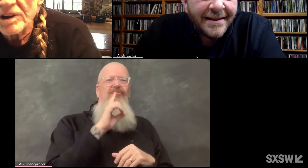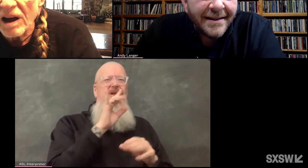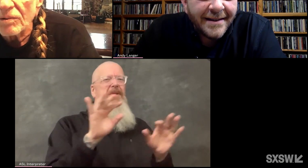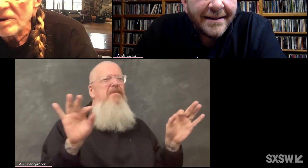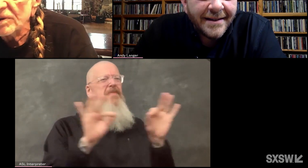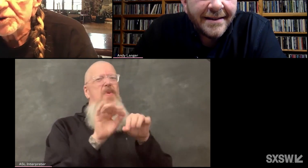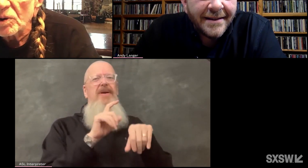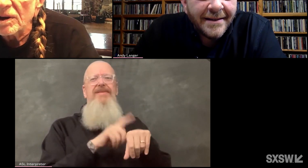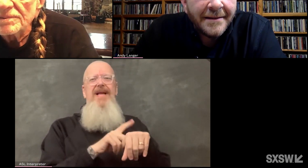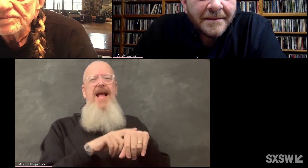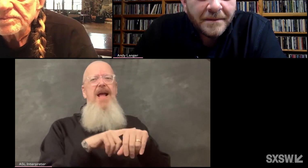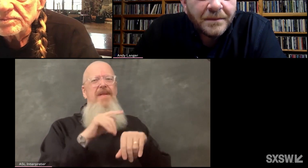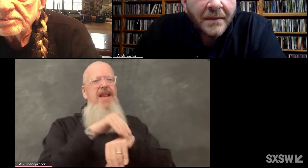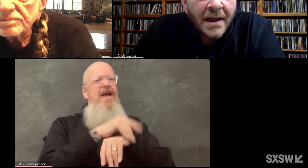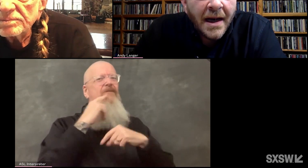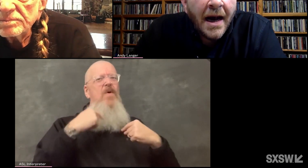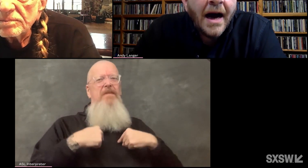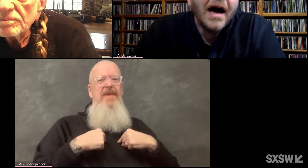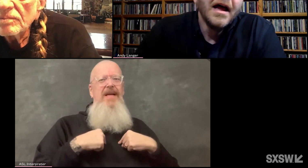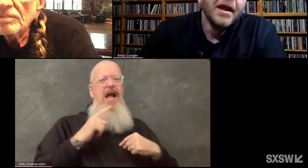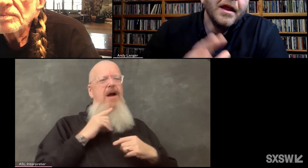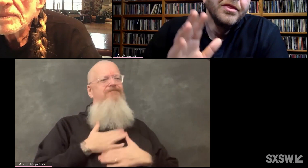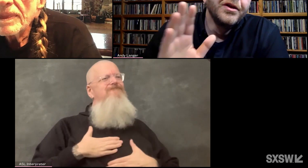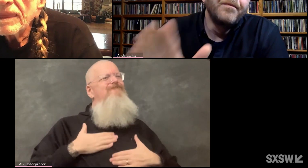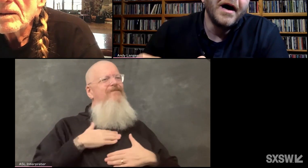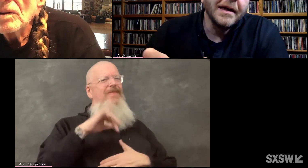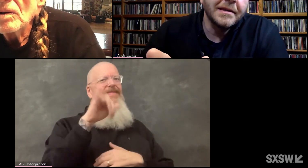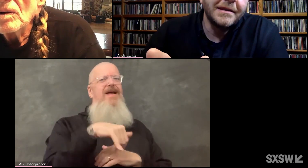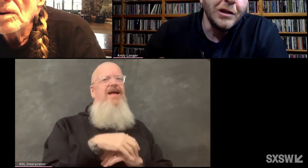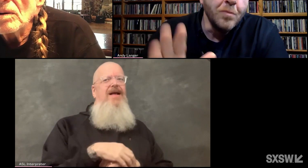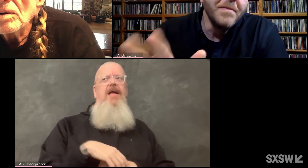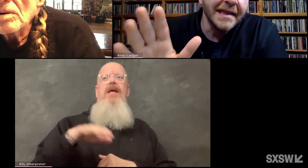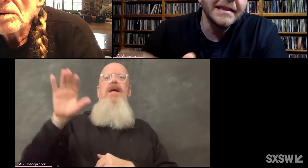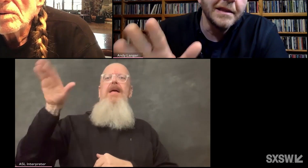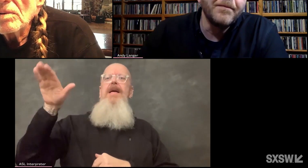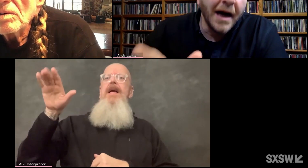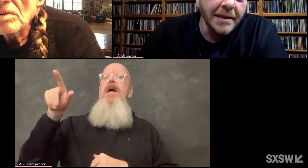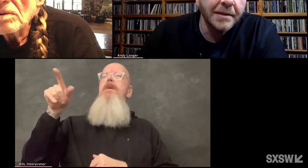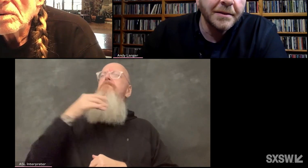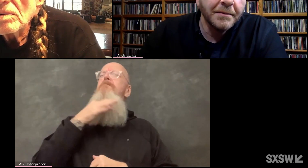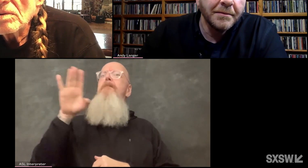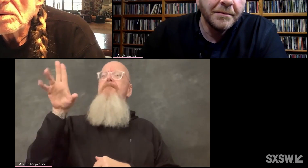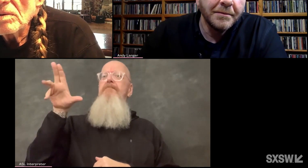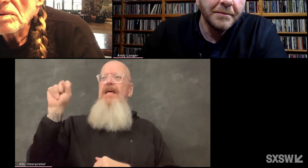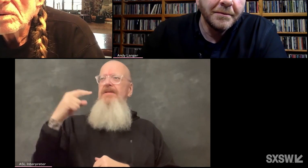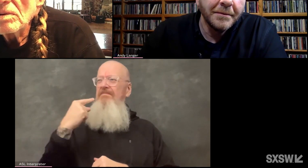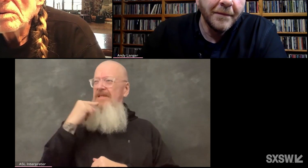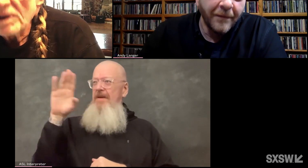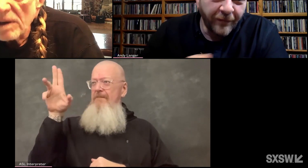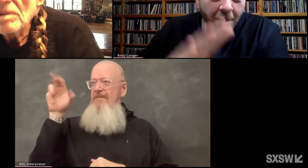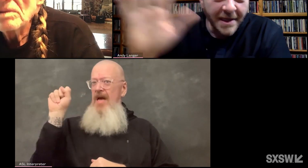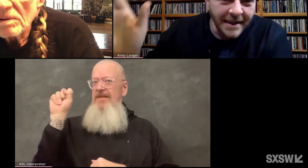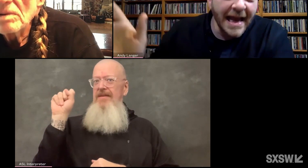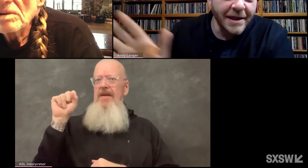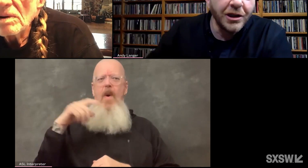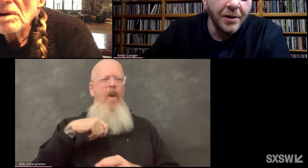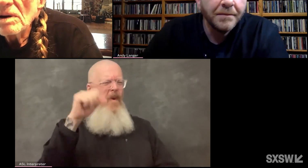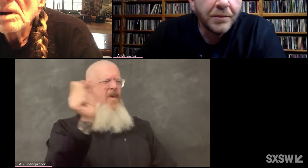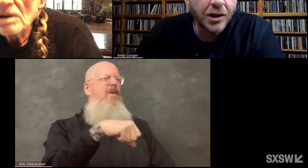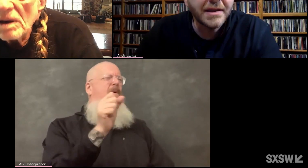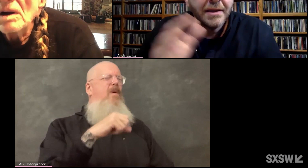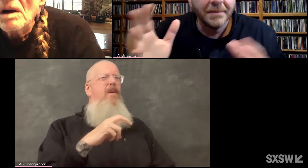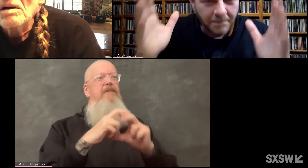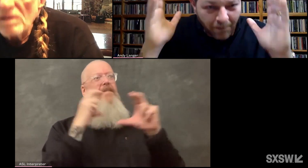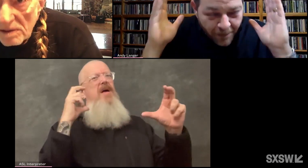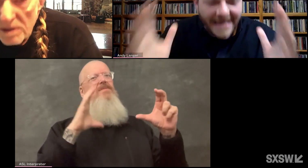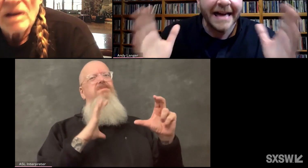night for me. I really enjoy it. The bus. Do you miss the bus from this last year?